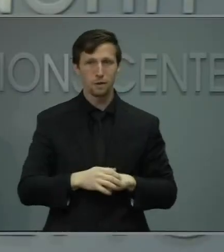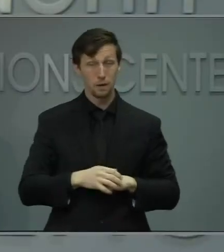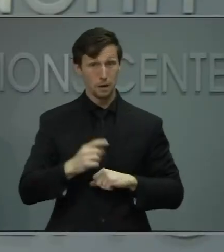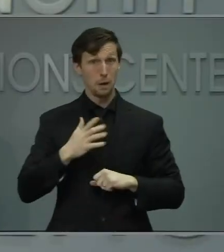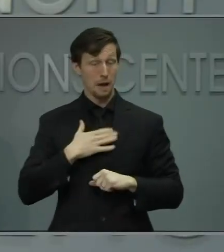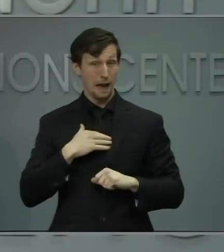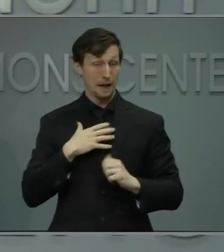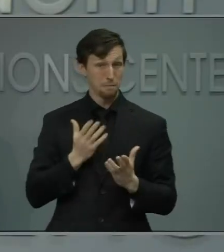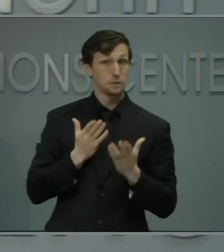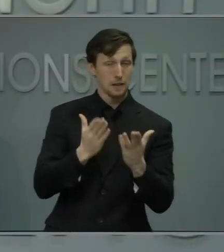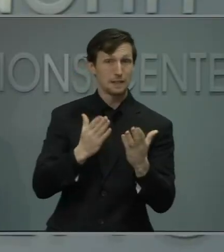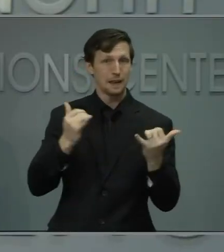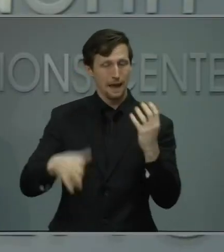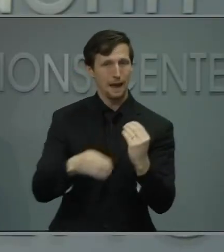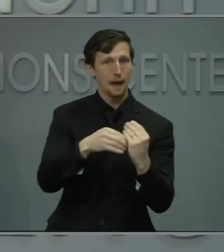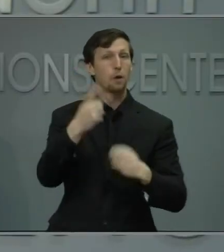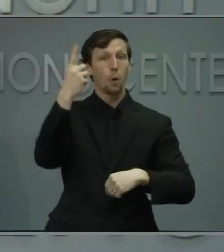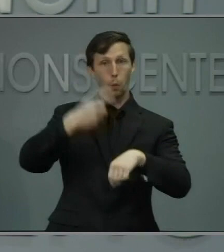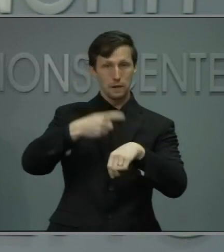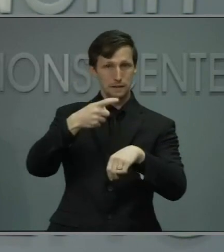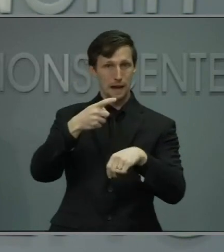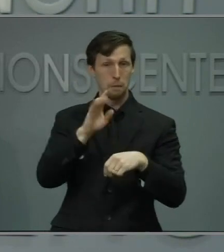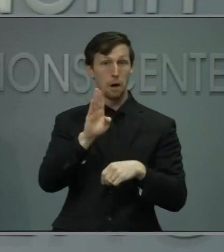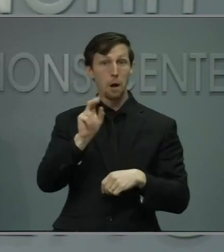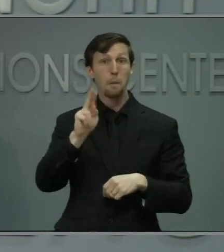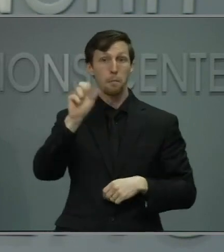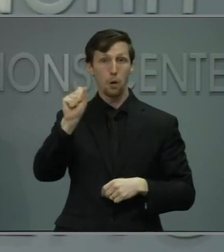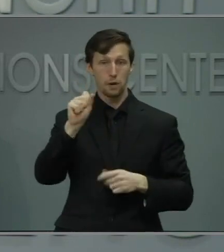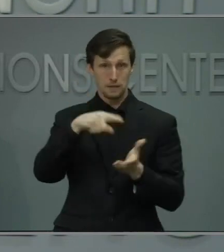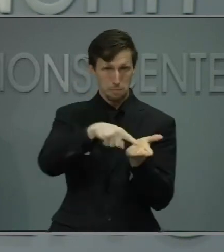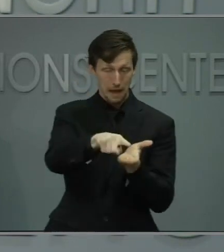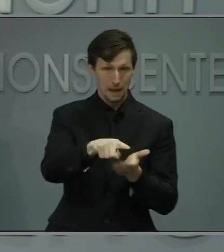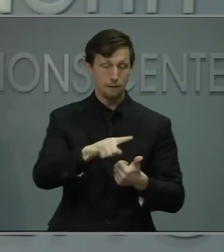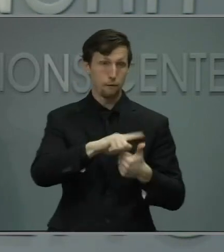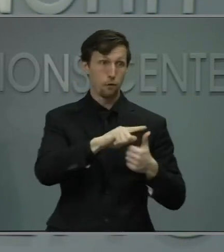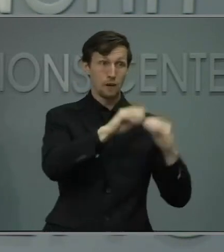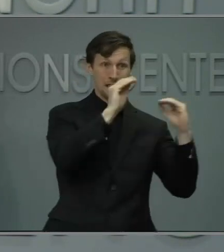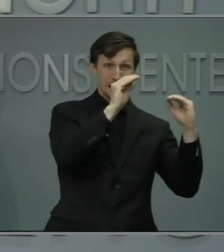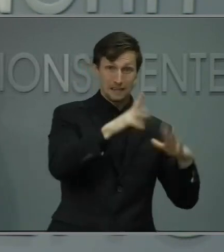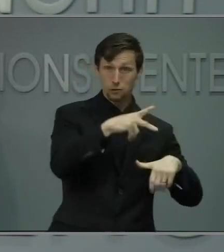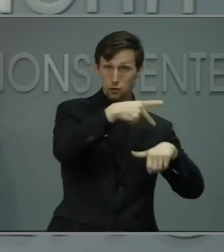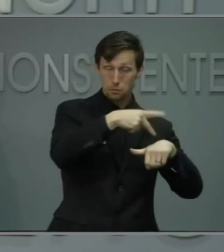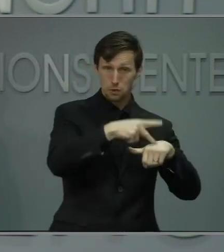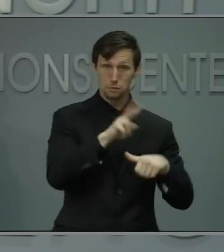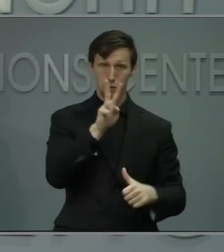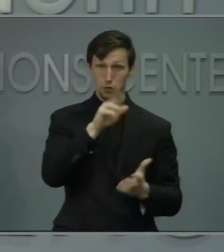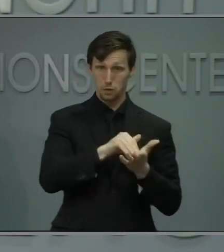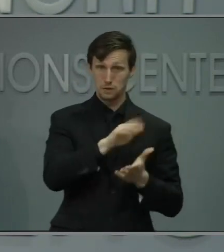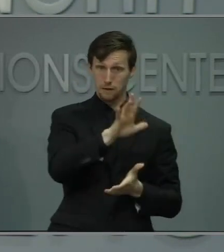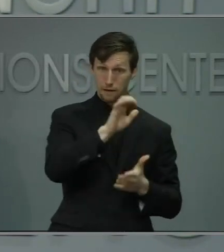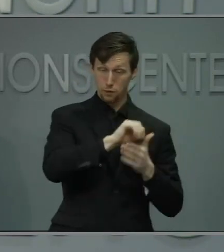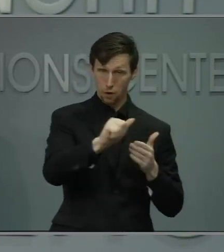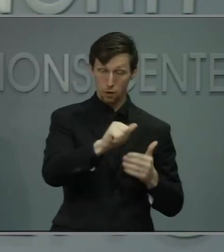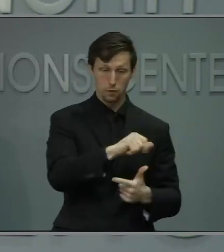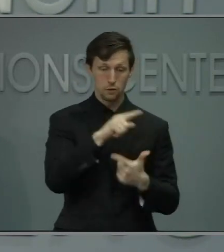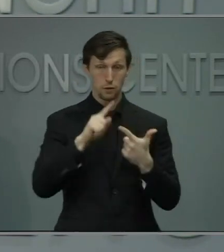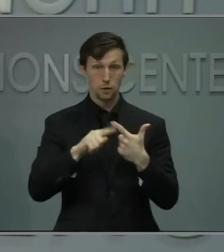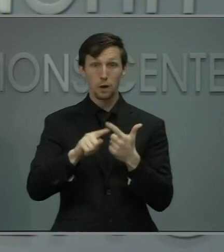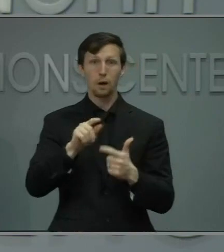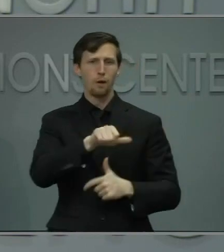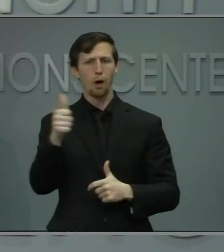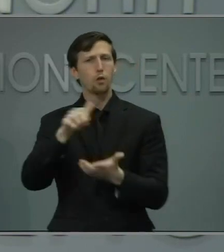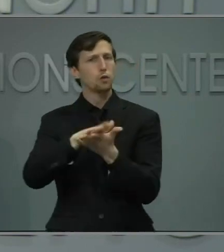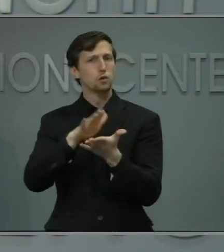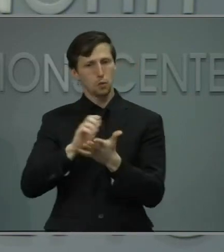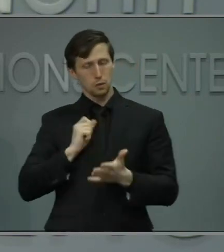proposing one-time bonuses of $2,500 for teachers and principals, $1,500 for school